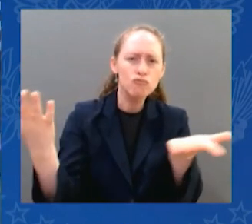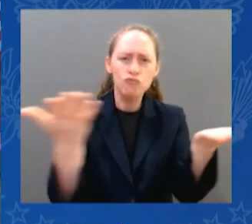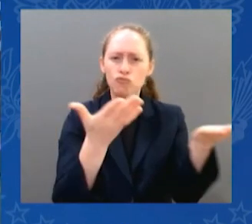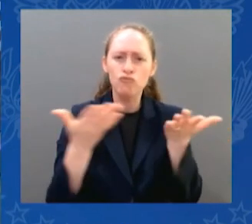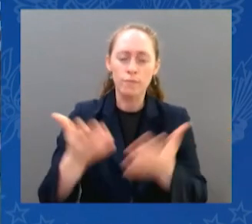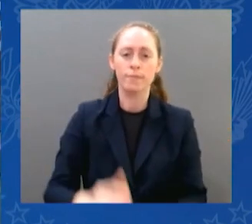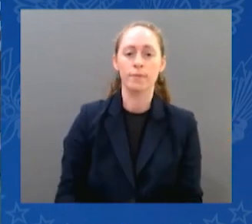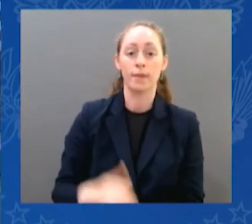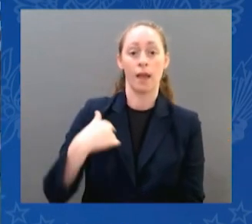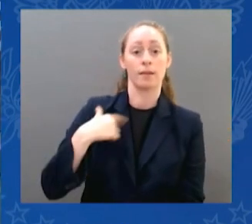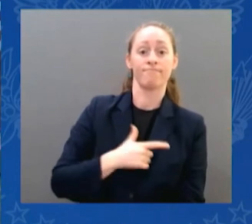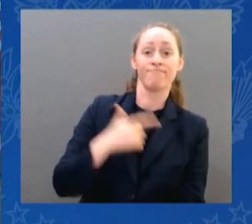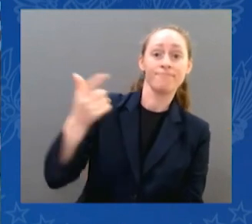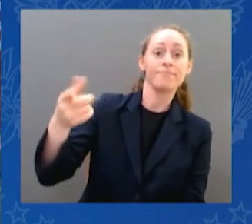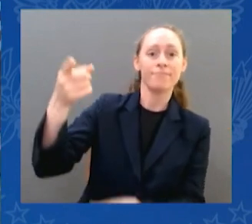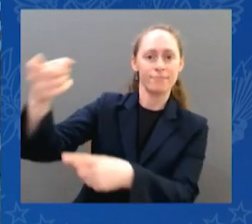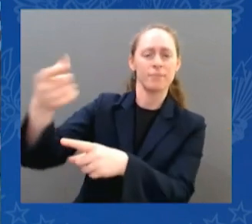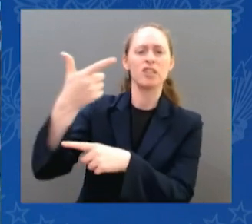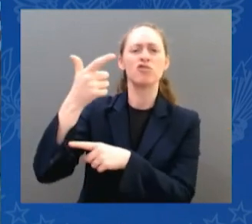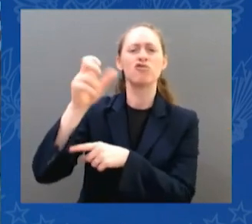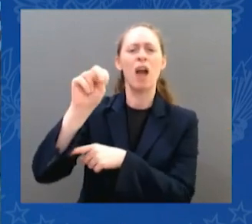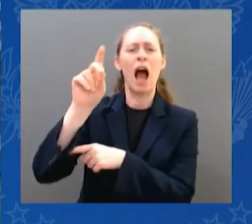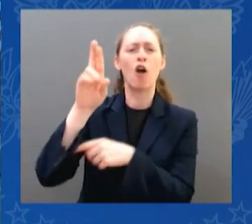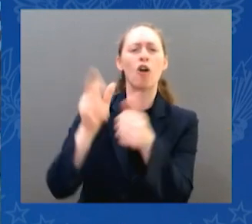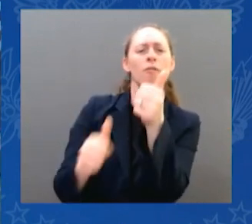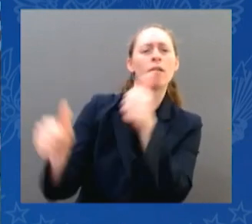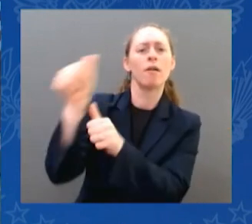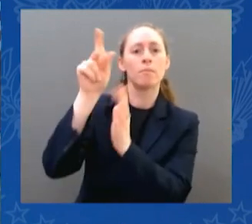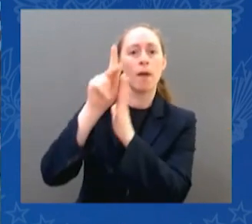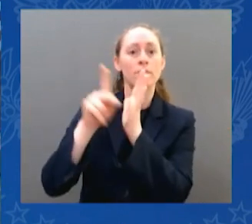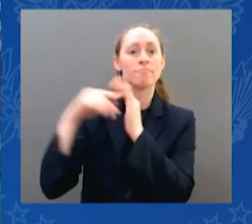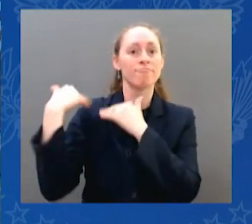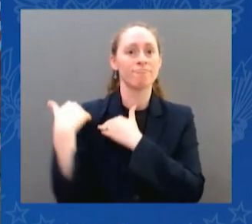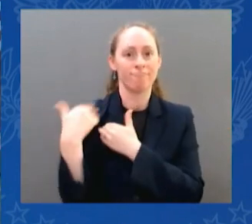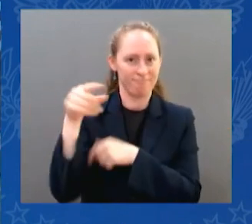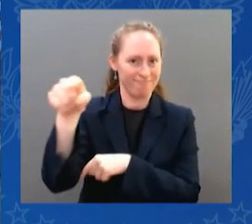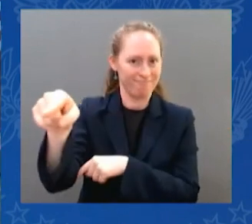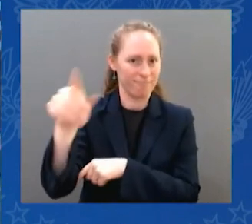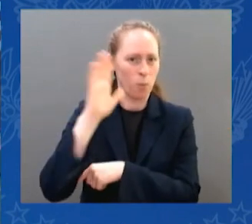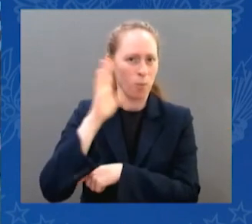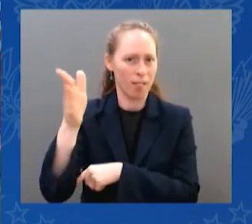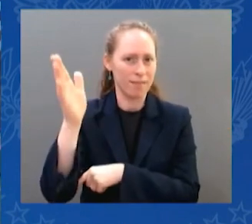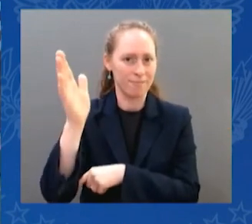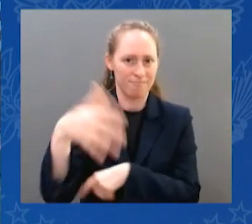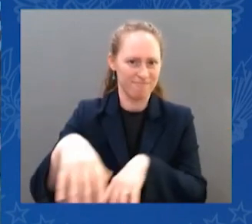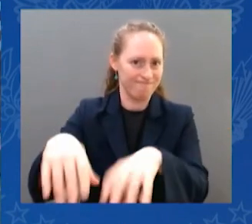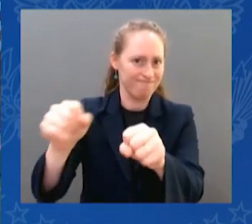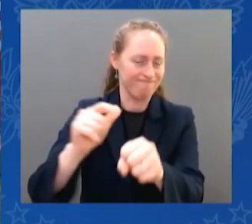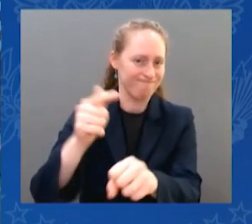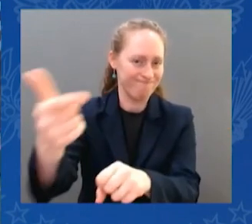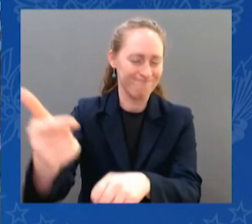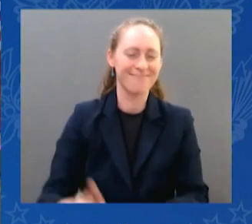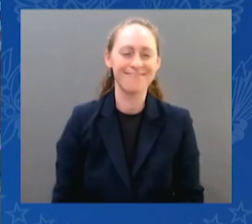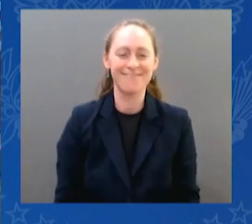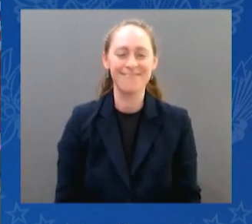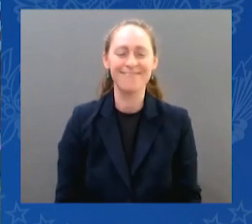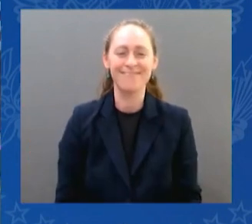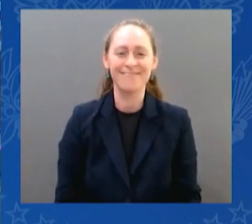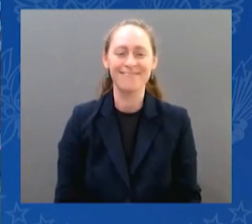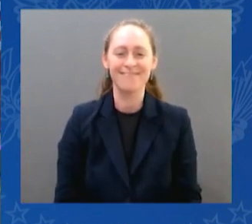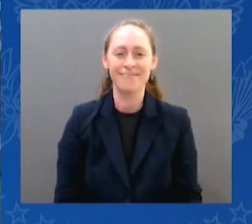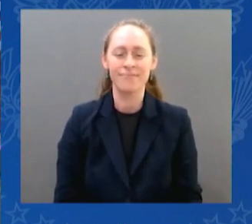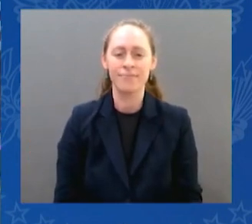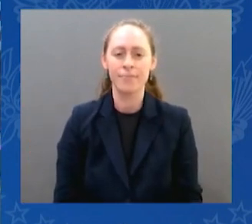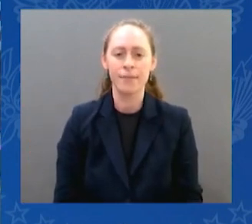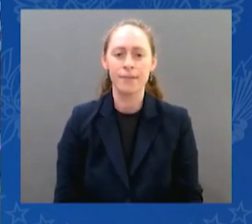my thanks to each of you for joining and for your leadership. We'd, as the President just said, really like to hear from you about both